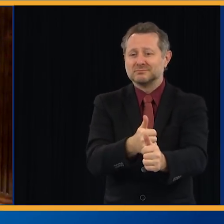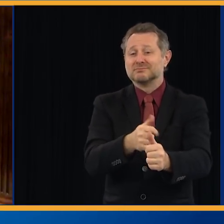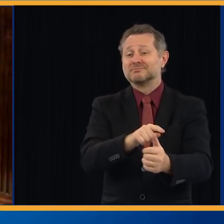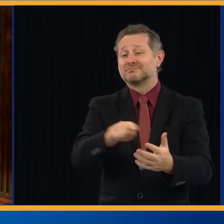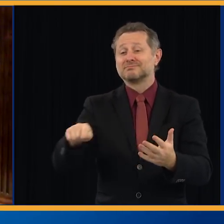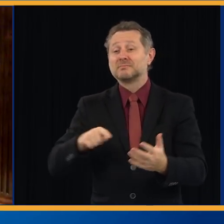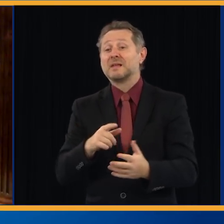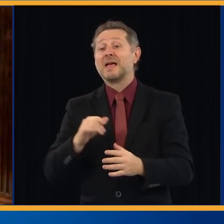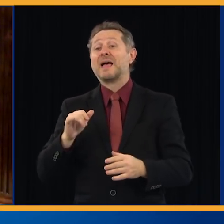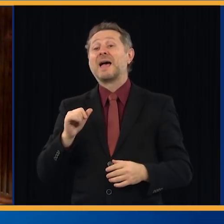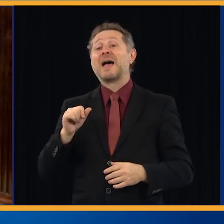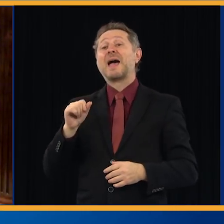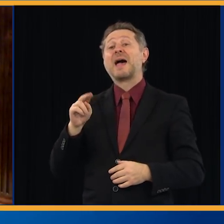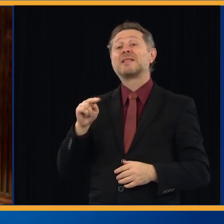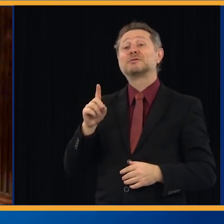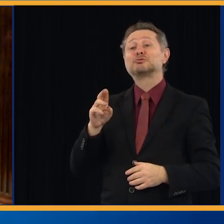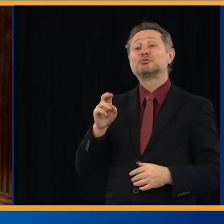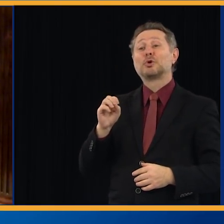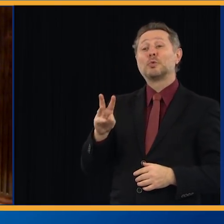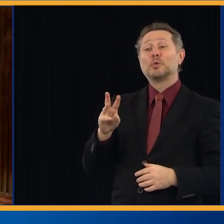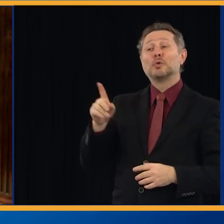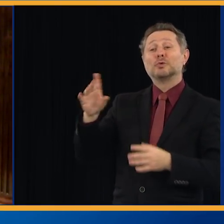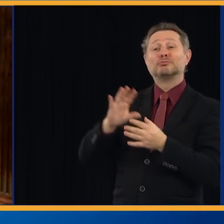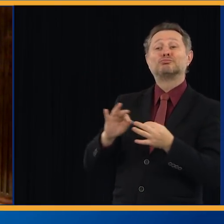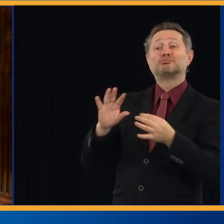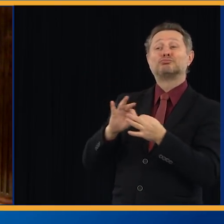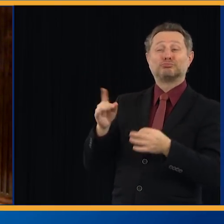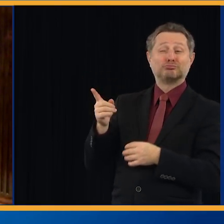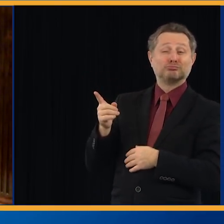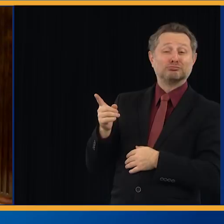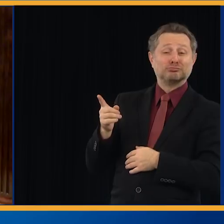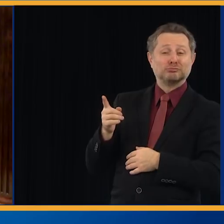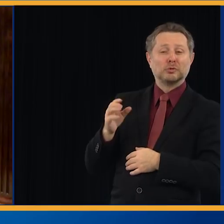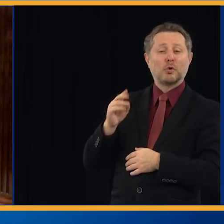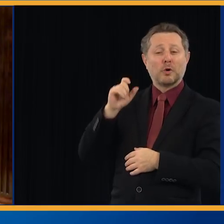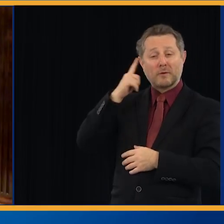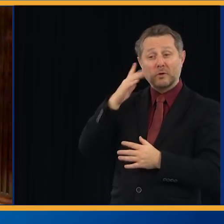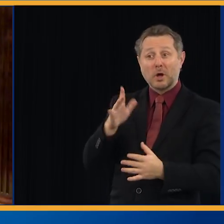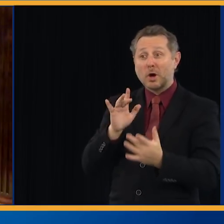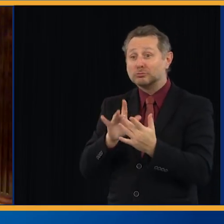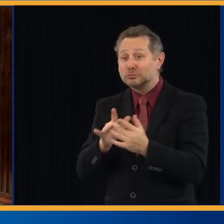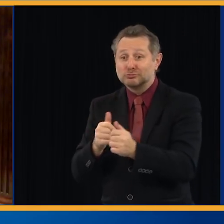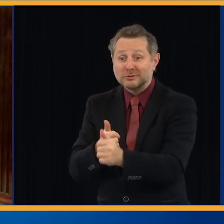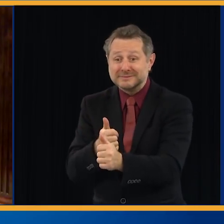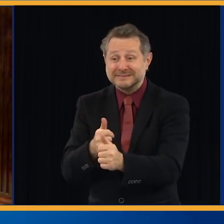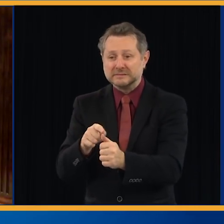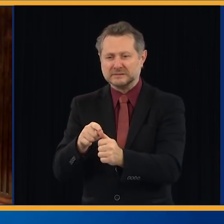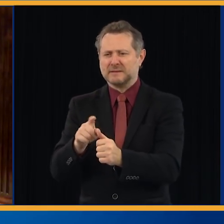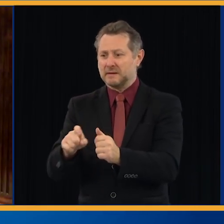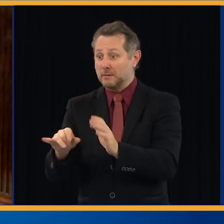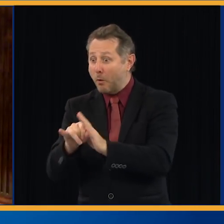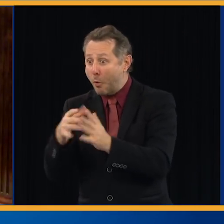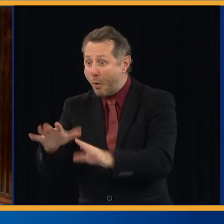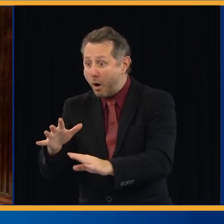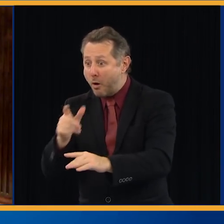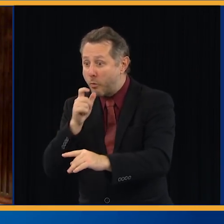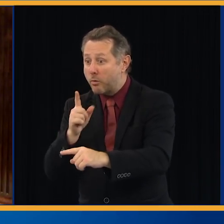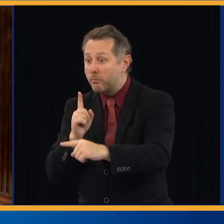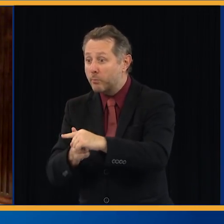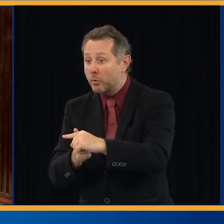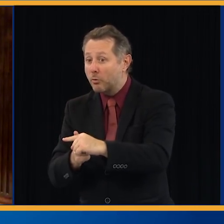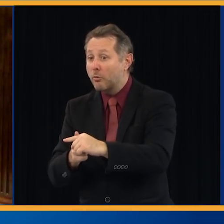tracing is a way to identify people who may have been exposed to the virus, but don't know it. And